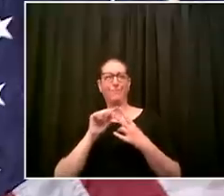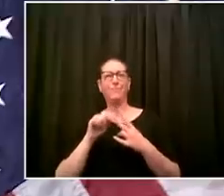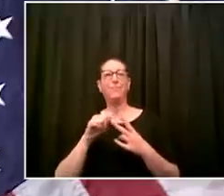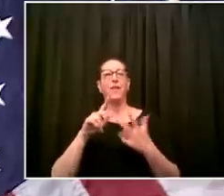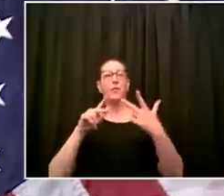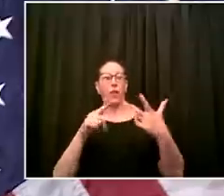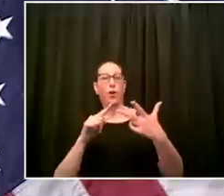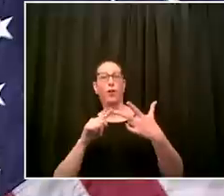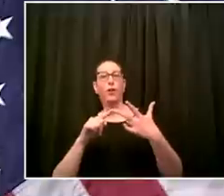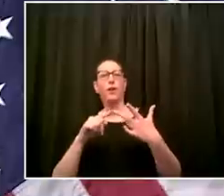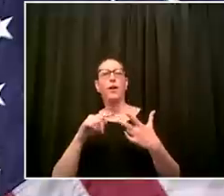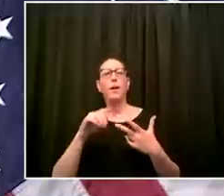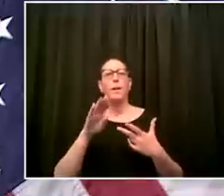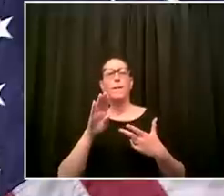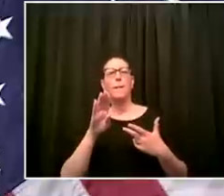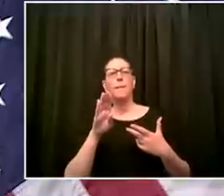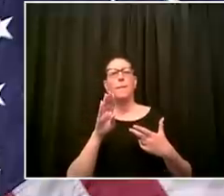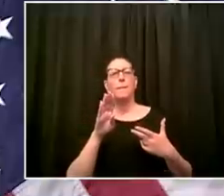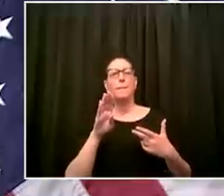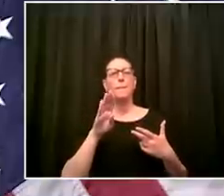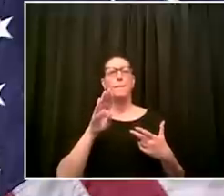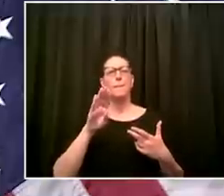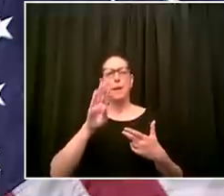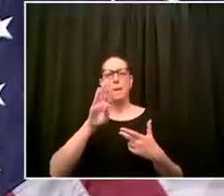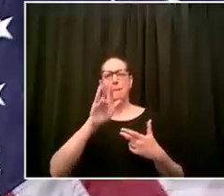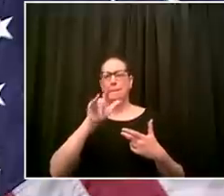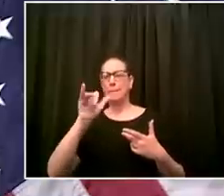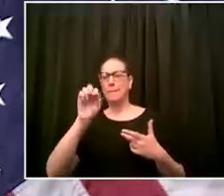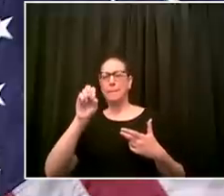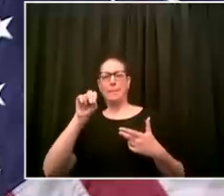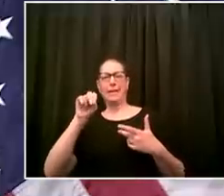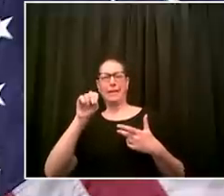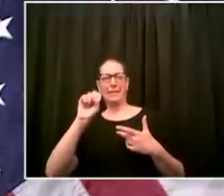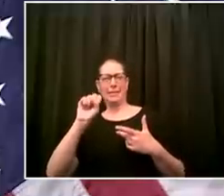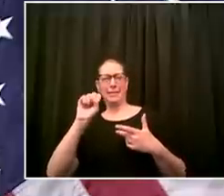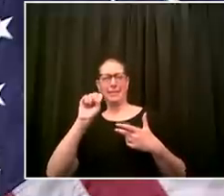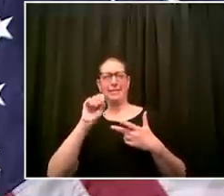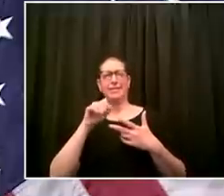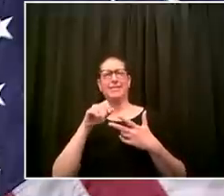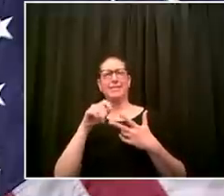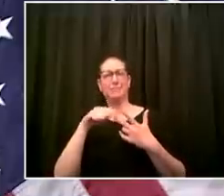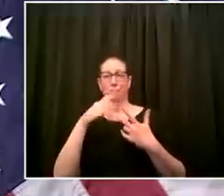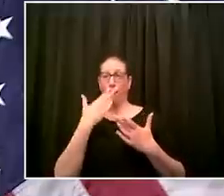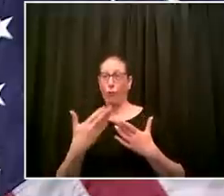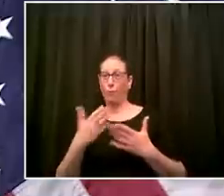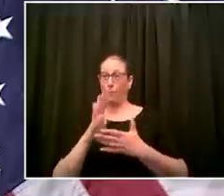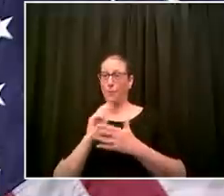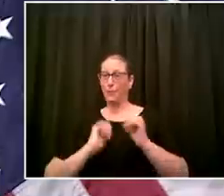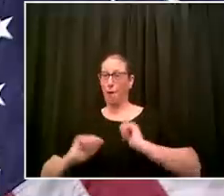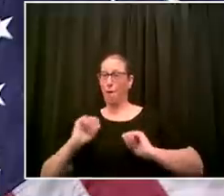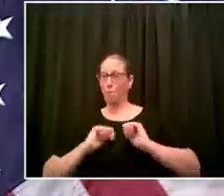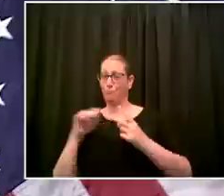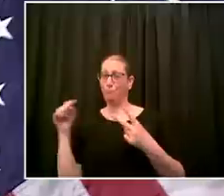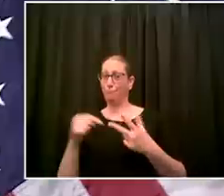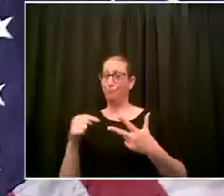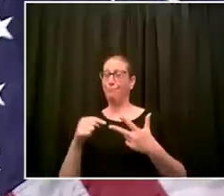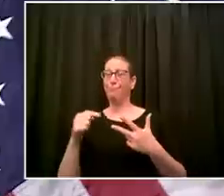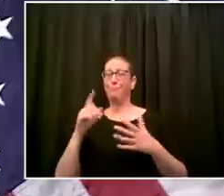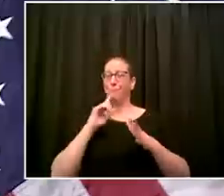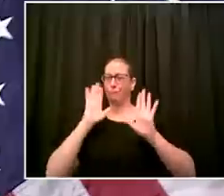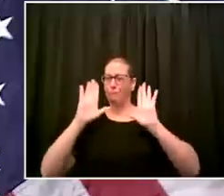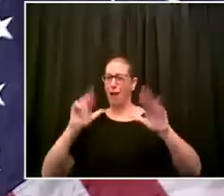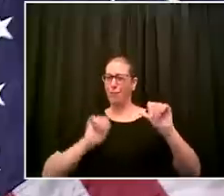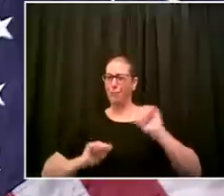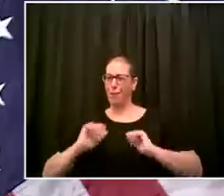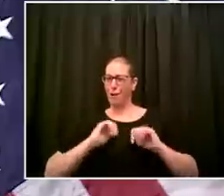an incredibly well acted and well-written show so and that's where we we part of the day get to take our